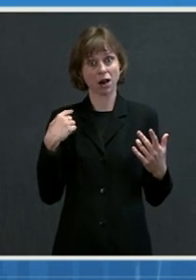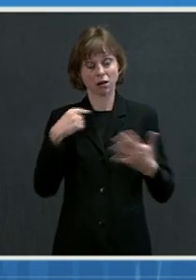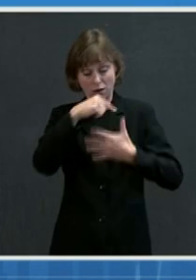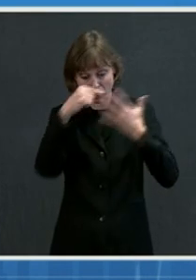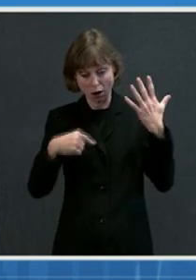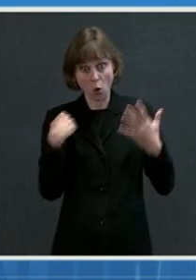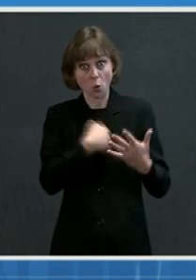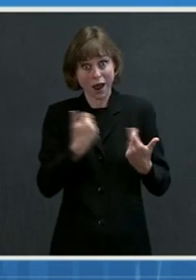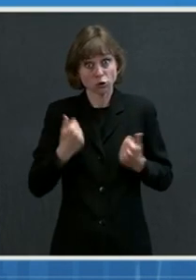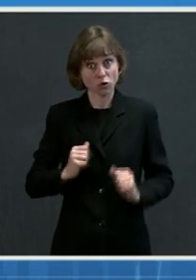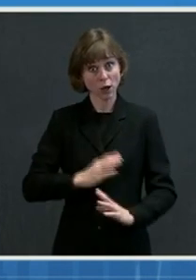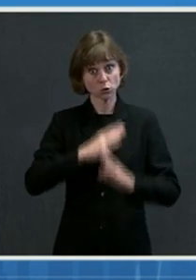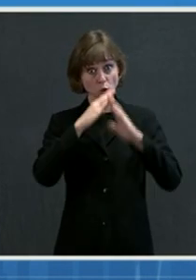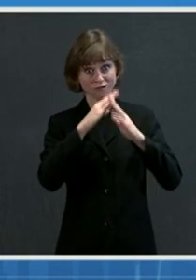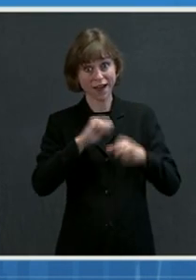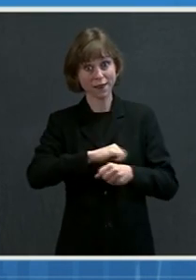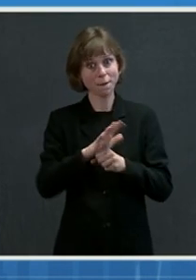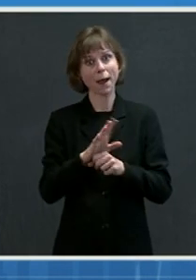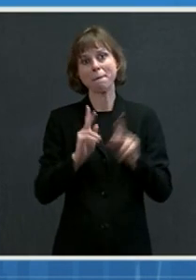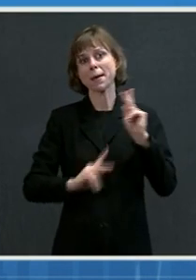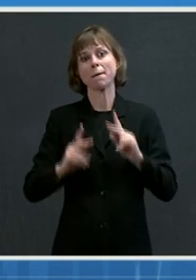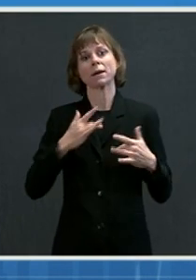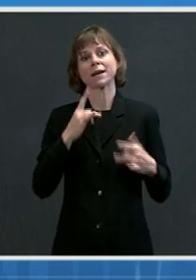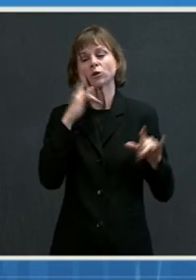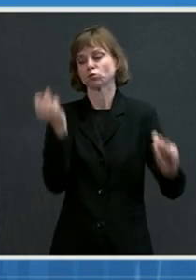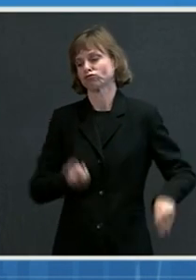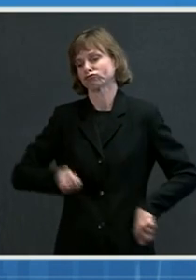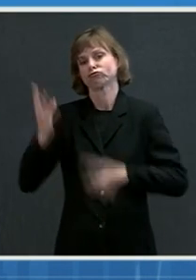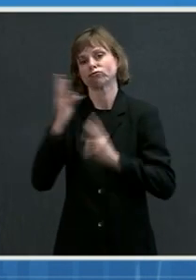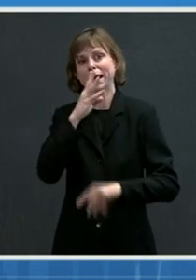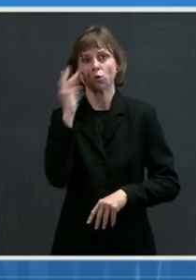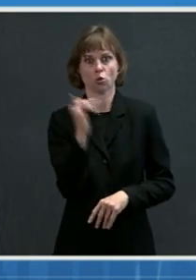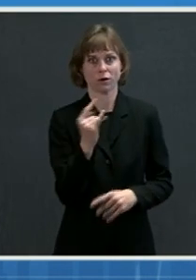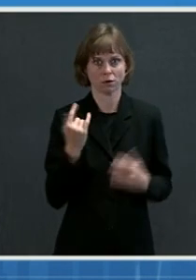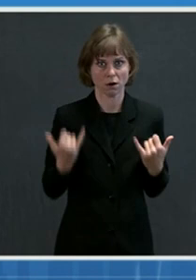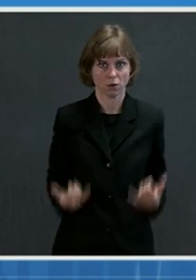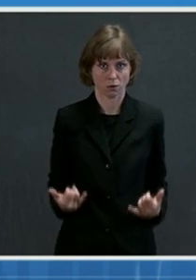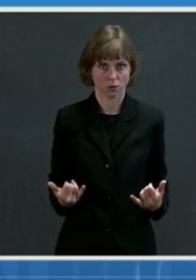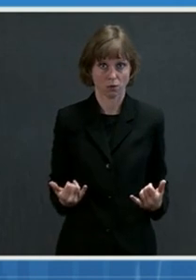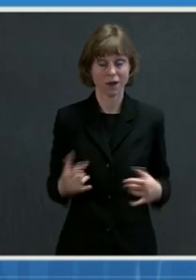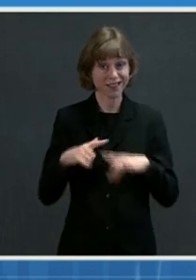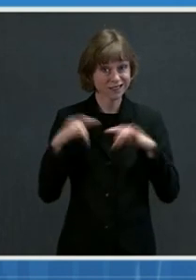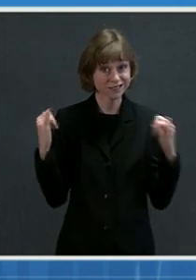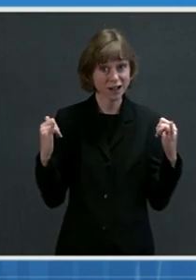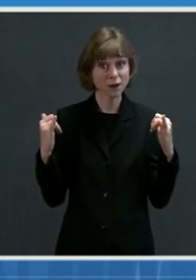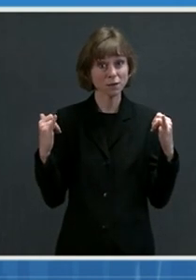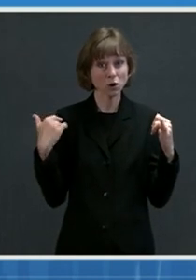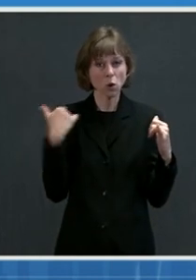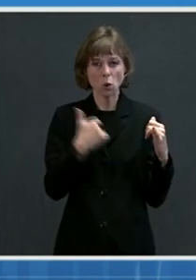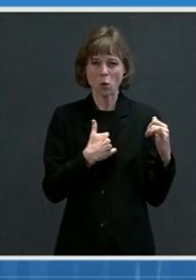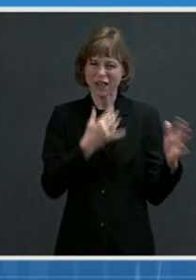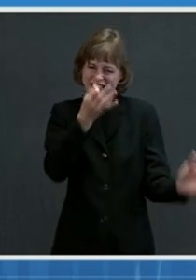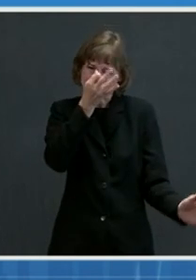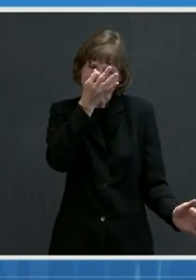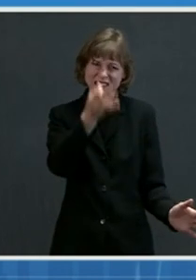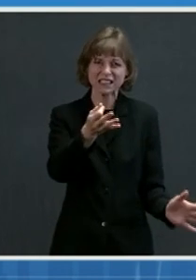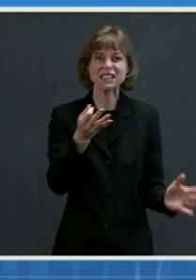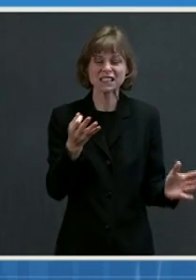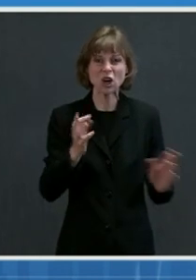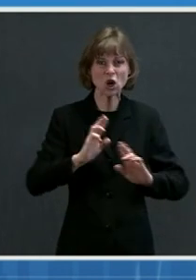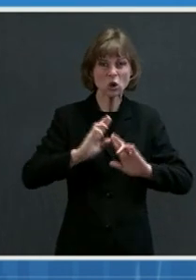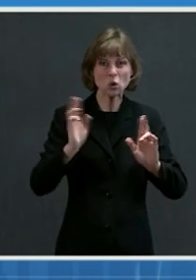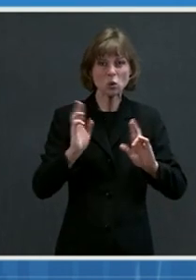pandemic are now too often being flagrantly ignored. All the while, we are just on the verge of